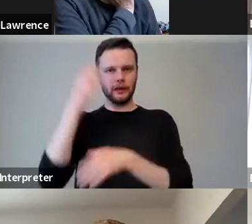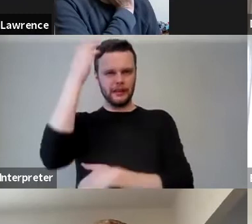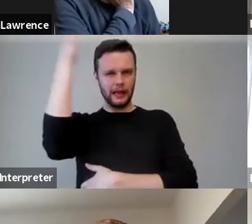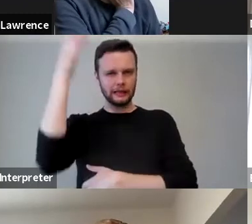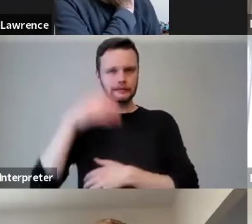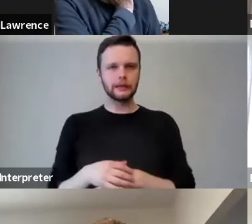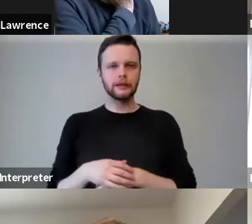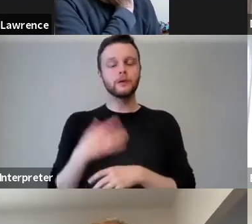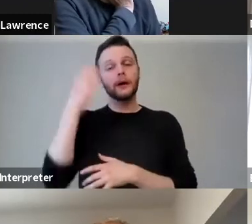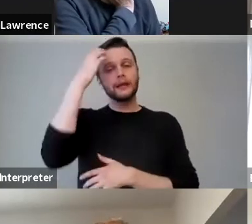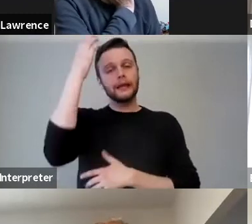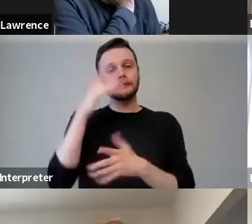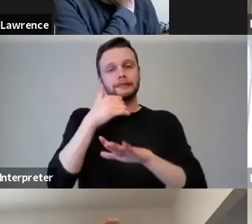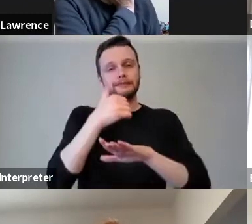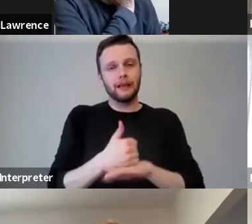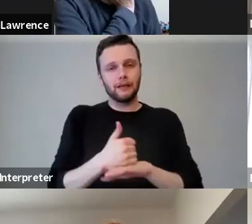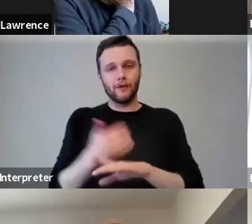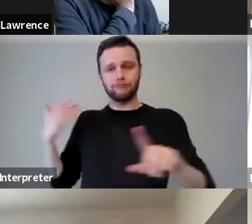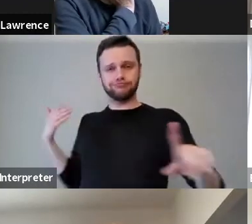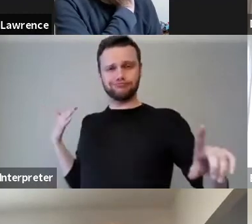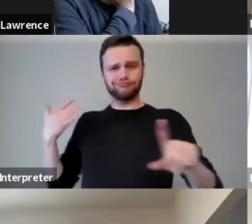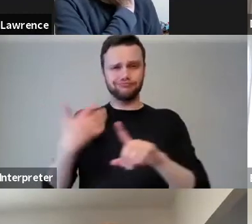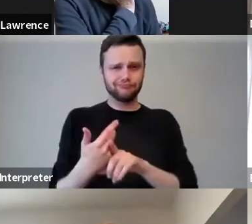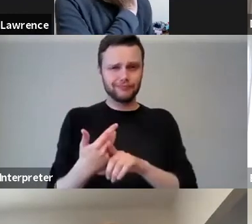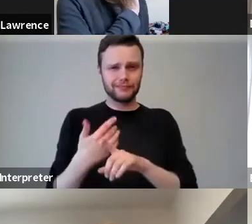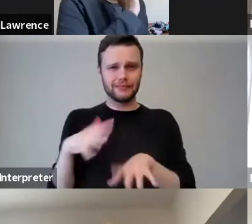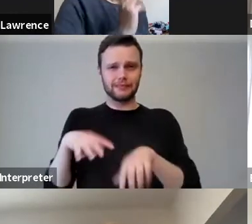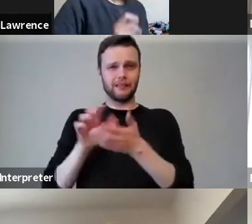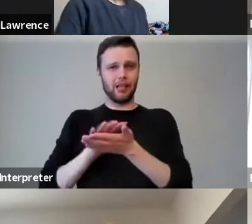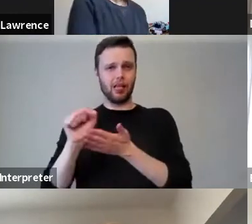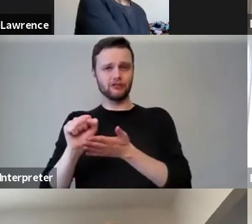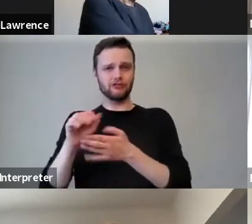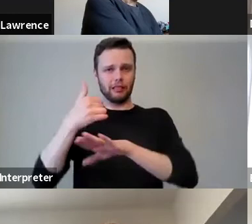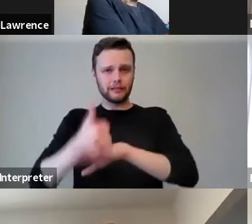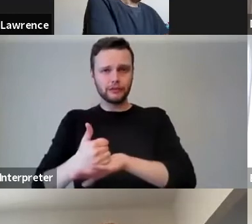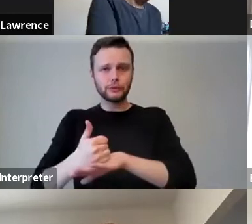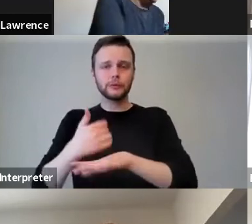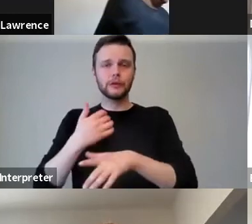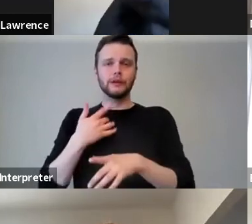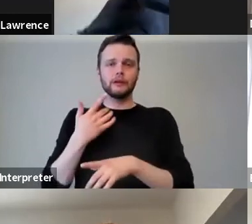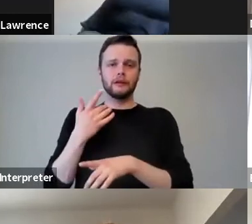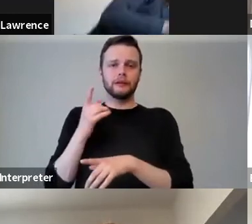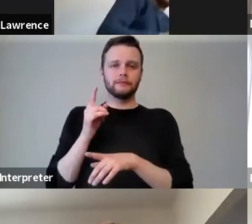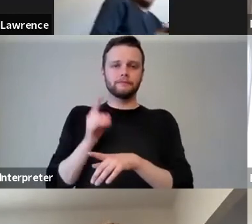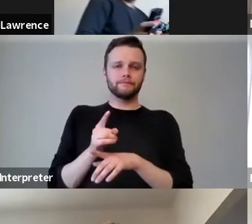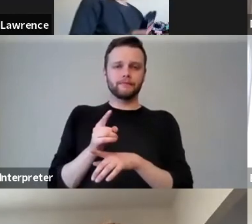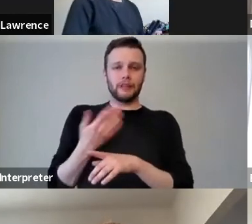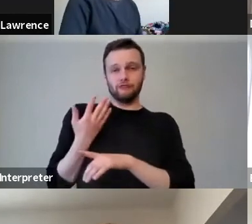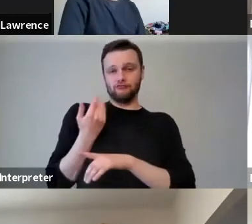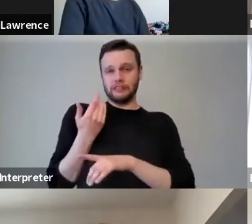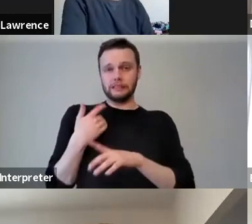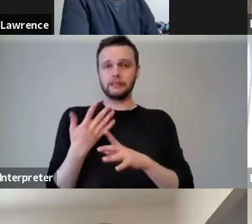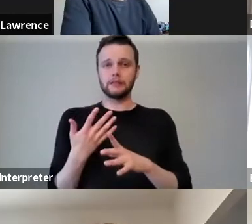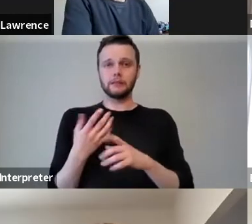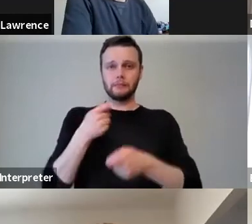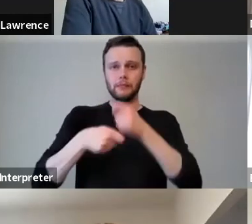been set up for some time now, initially as a cultural institute and more recently as